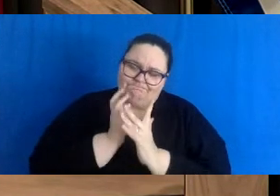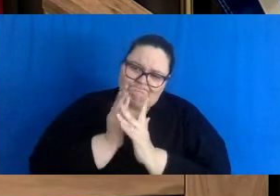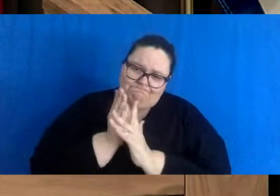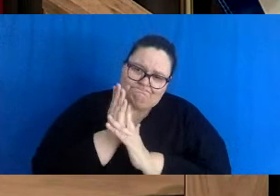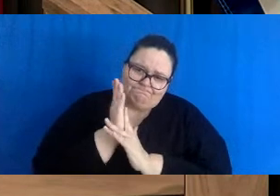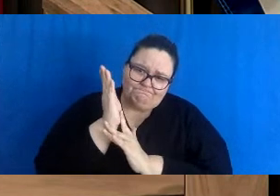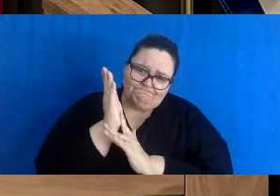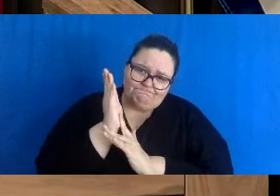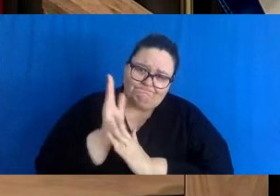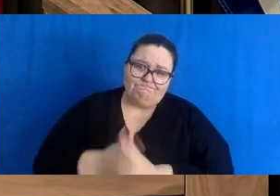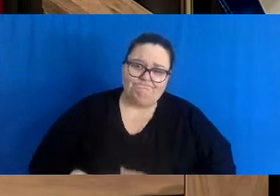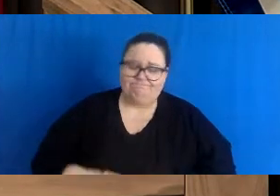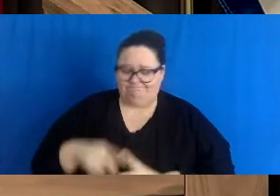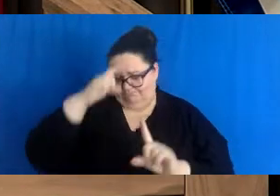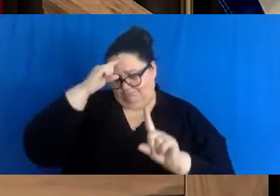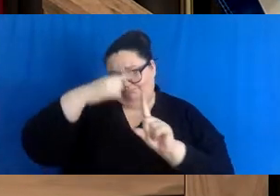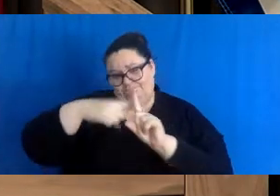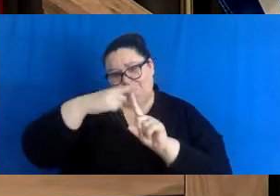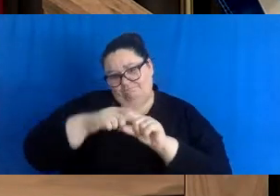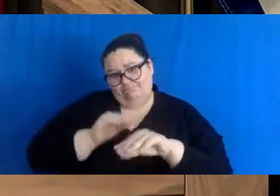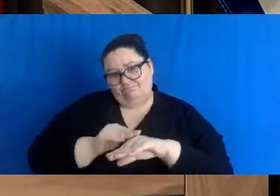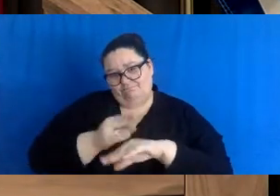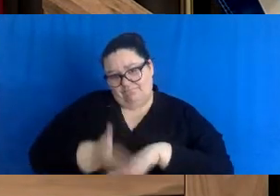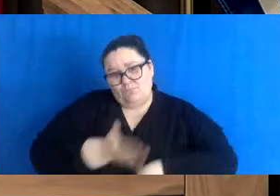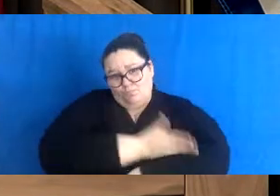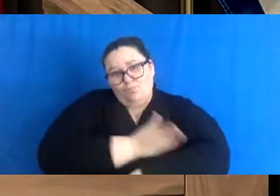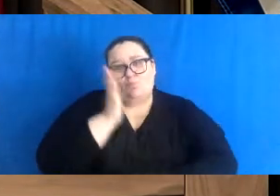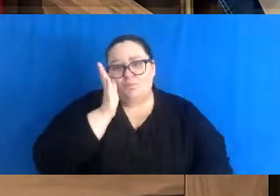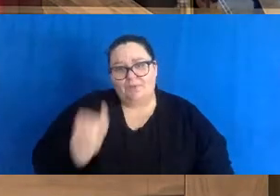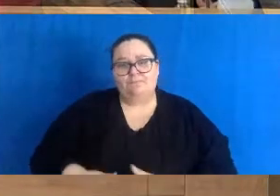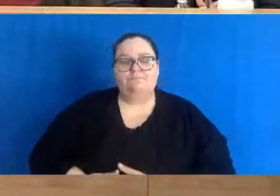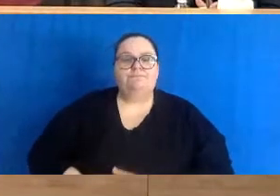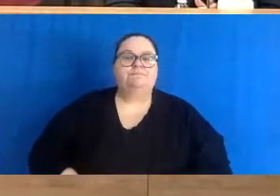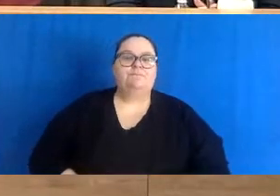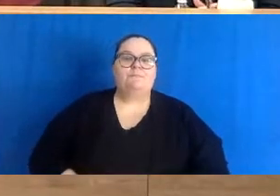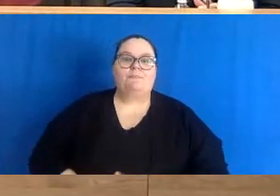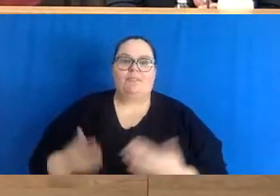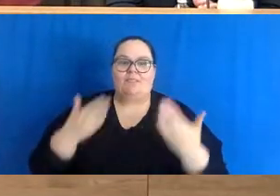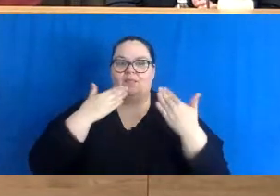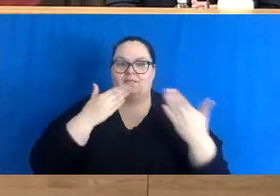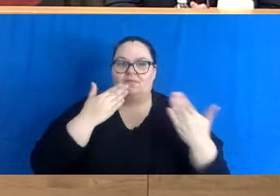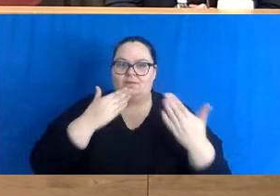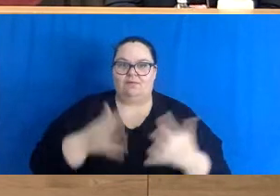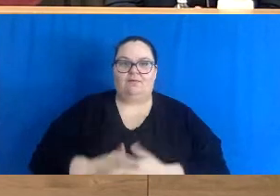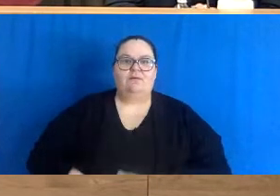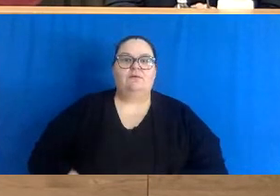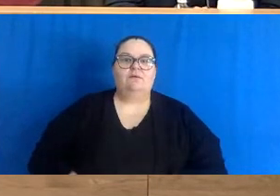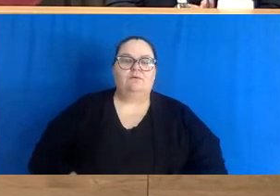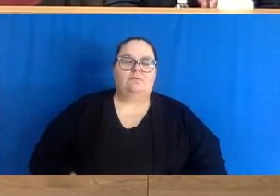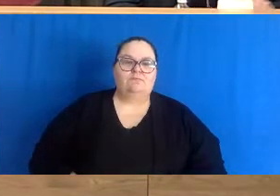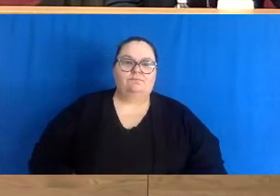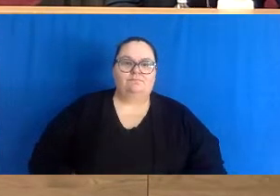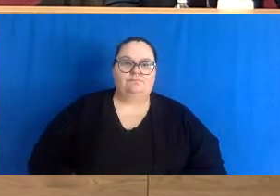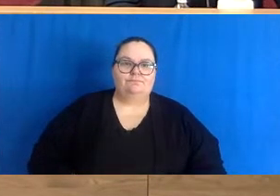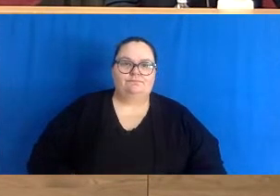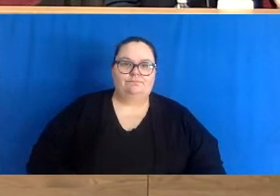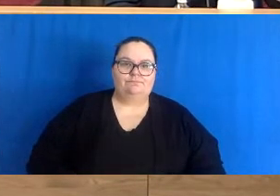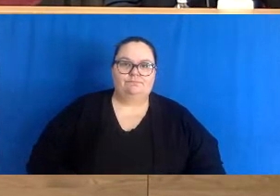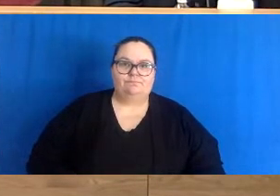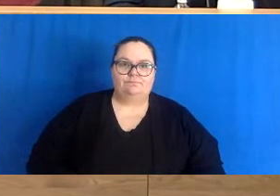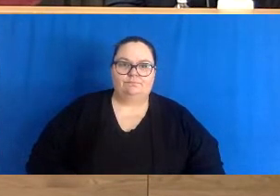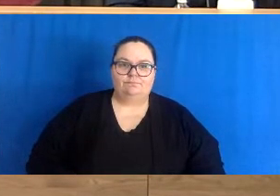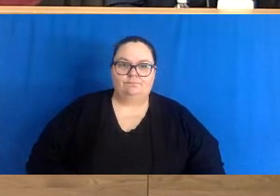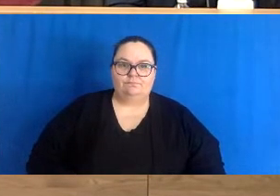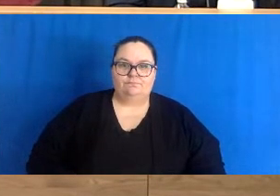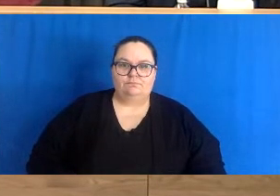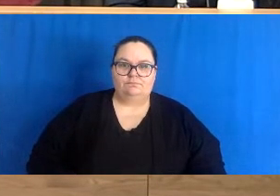optimistic that we'll see a difference in the next month. Thank you both. On va passer avec Monsieur Nicolas. Thank you. We will now move